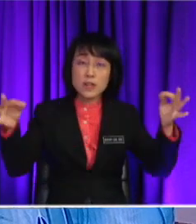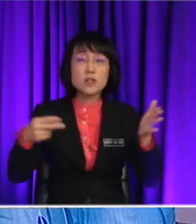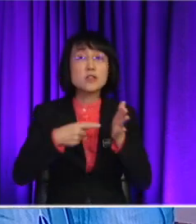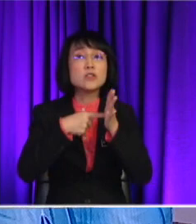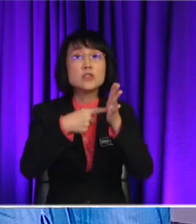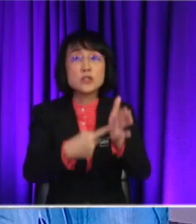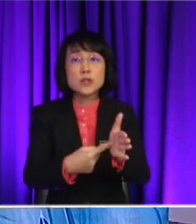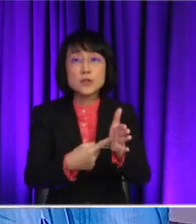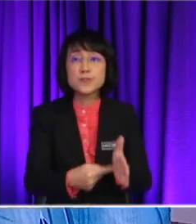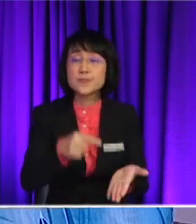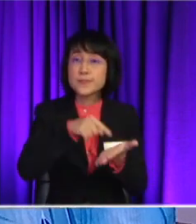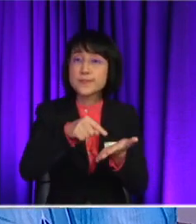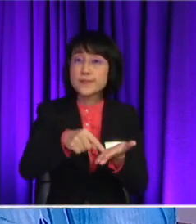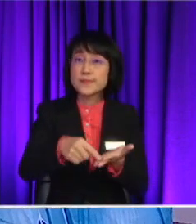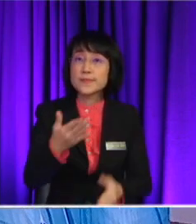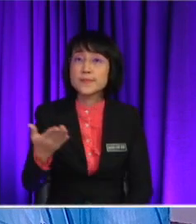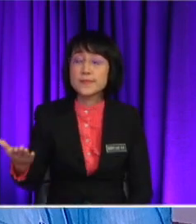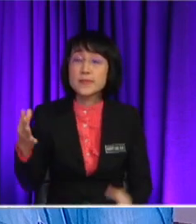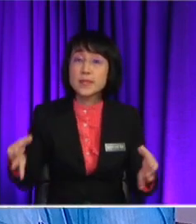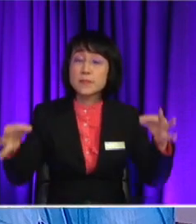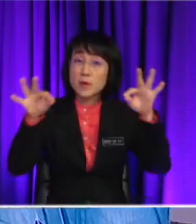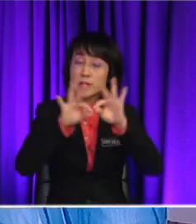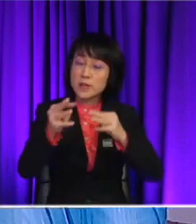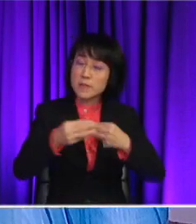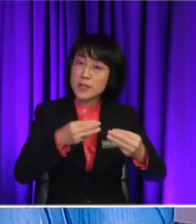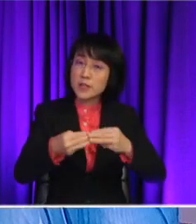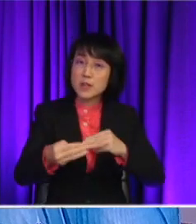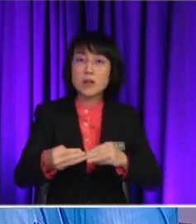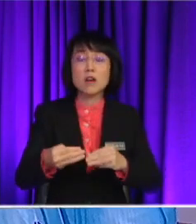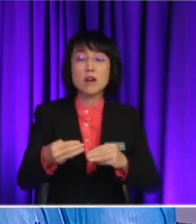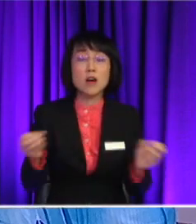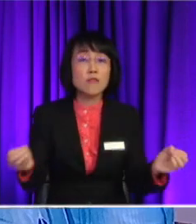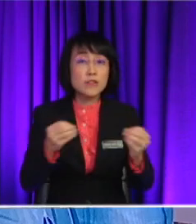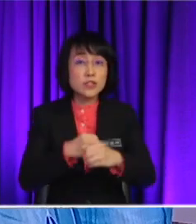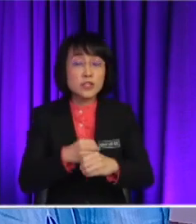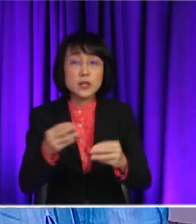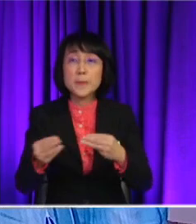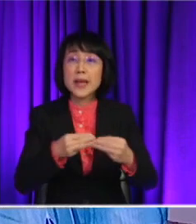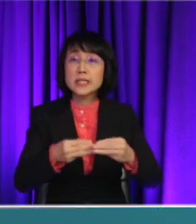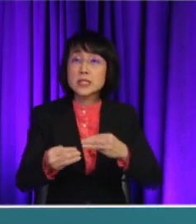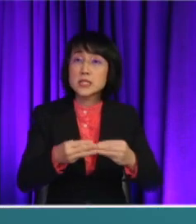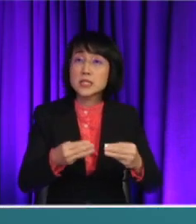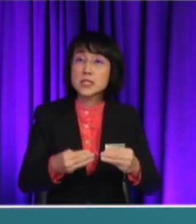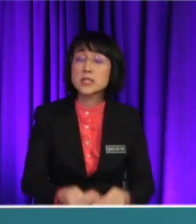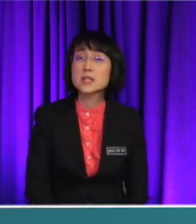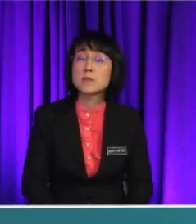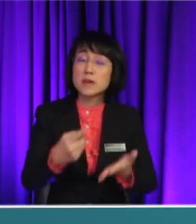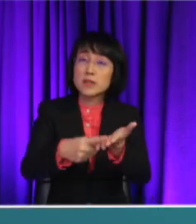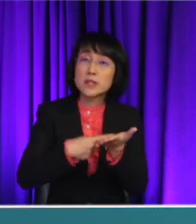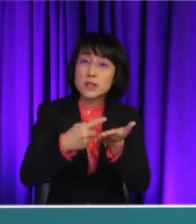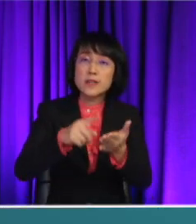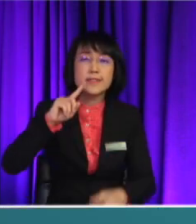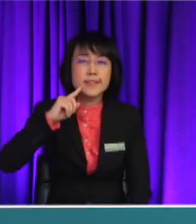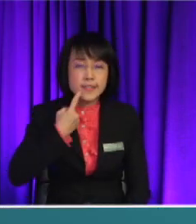these things is an important matter or official one Or we want to discuss, like I say, a serious